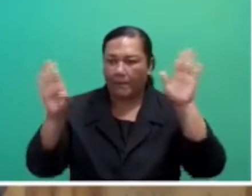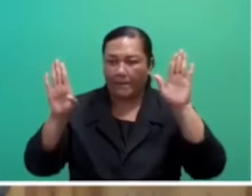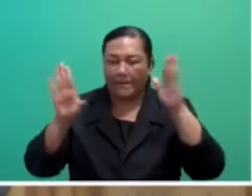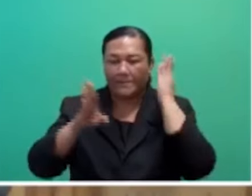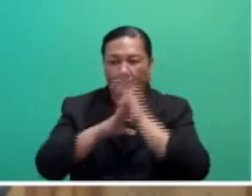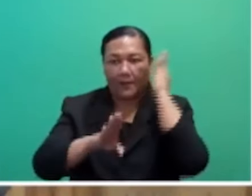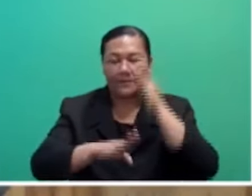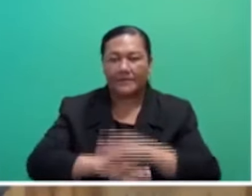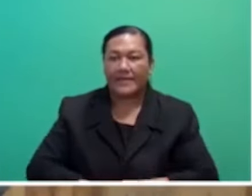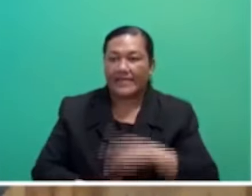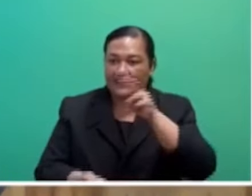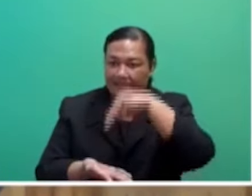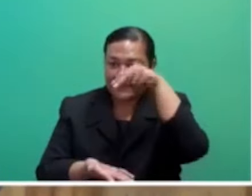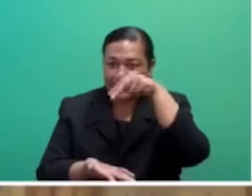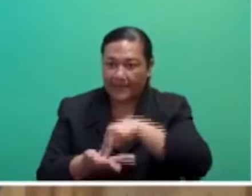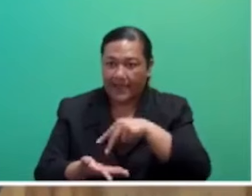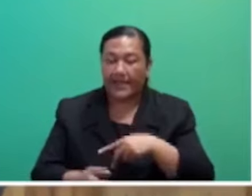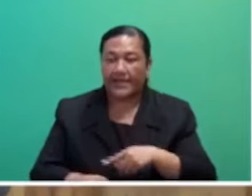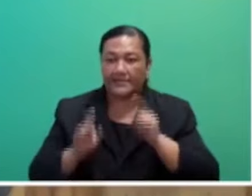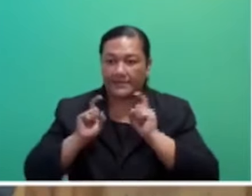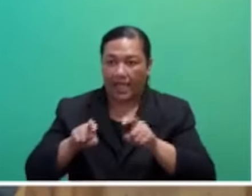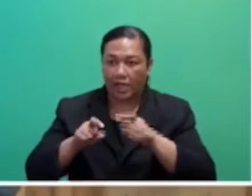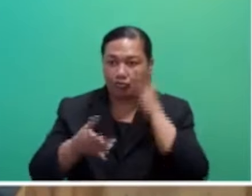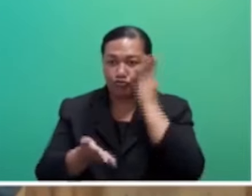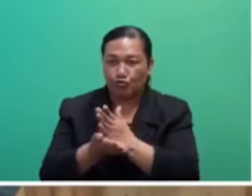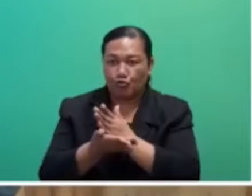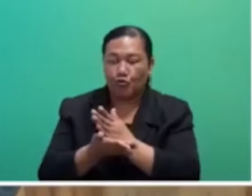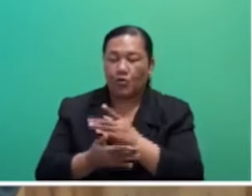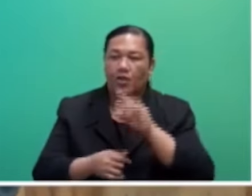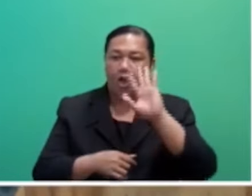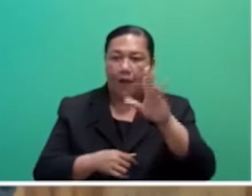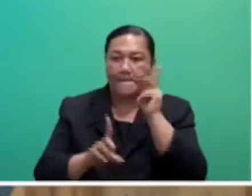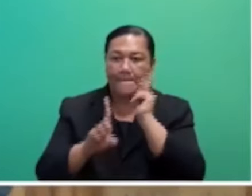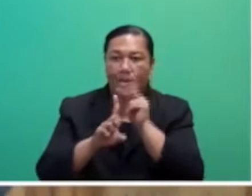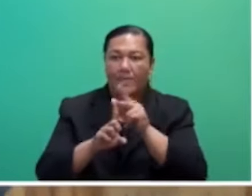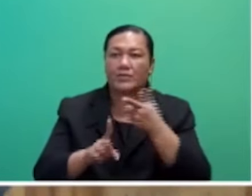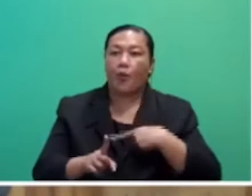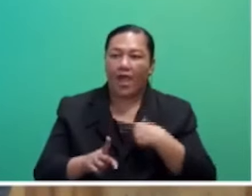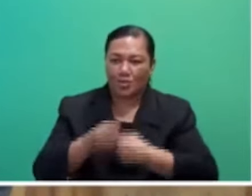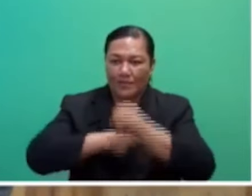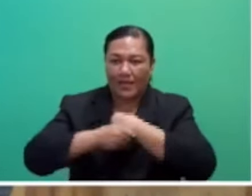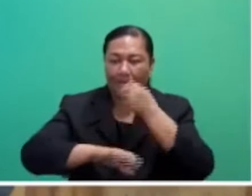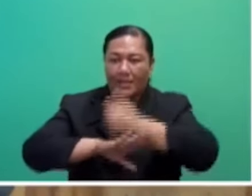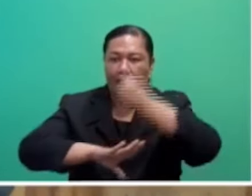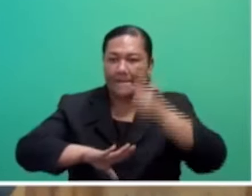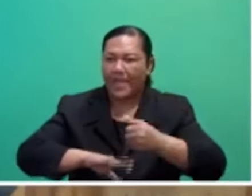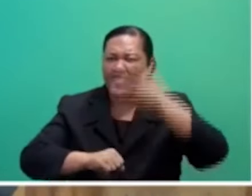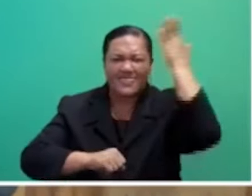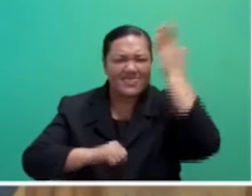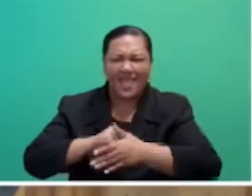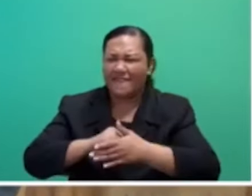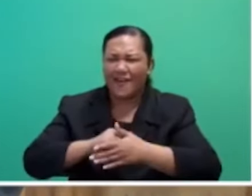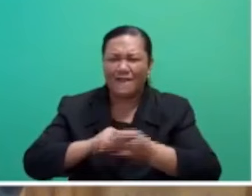Stay true to your purpose and never deviate from the vision of the great leaders that has gone before us.